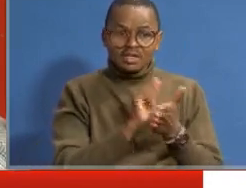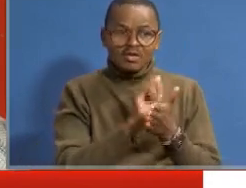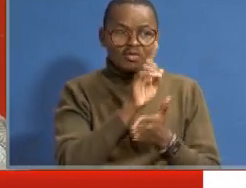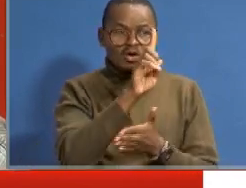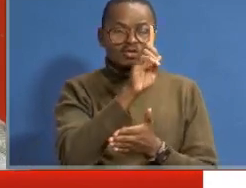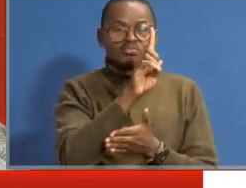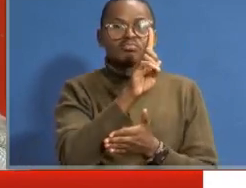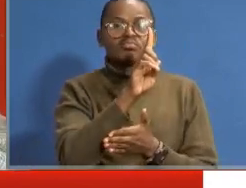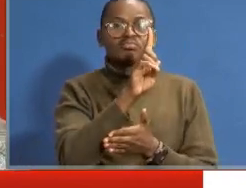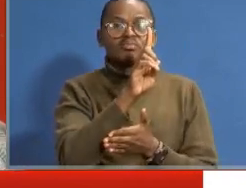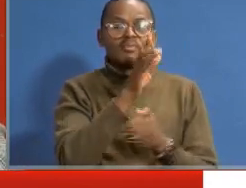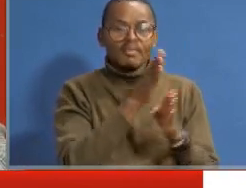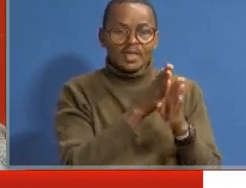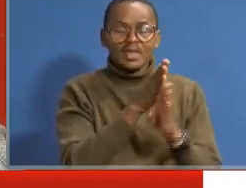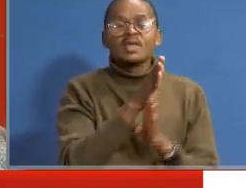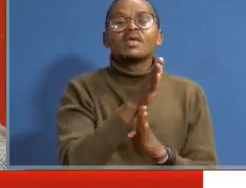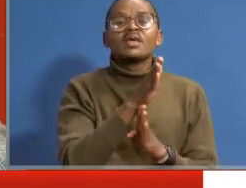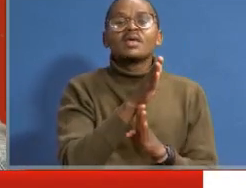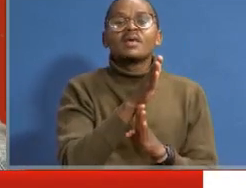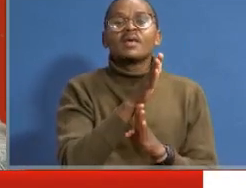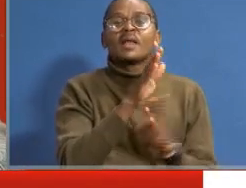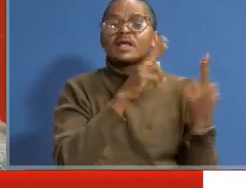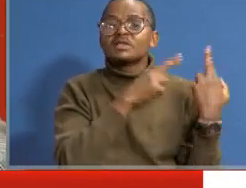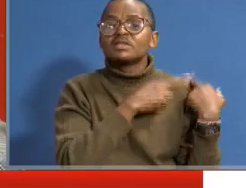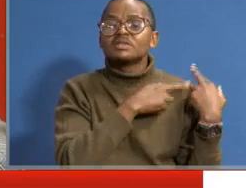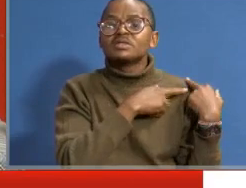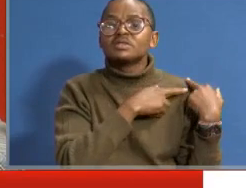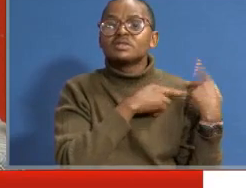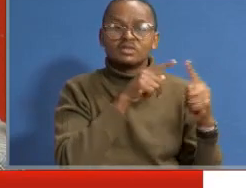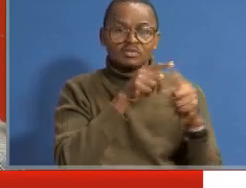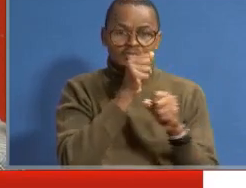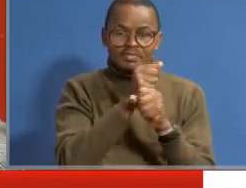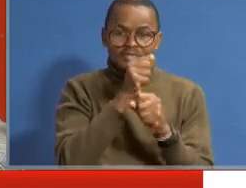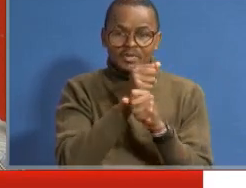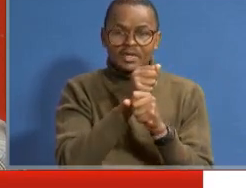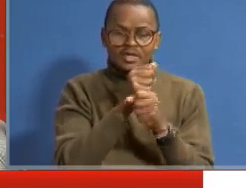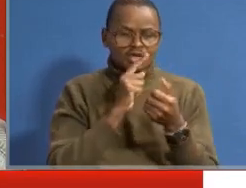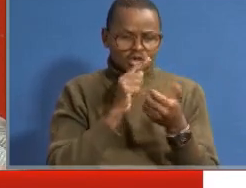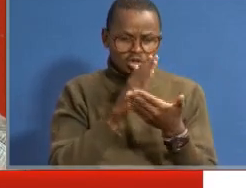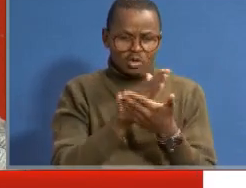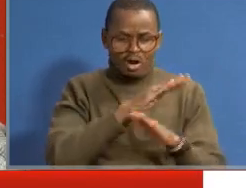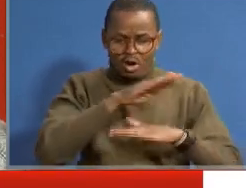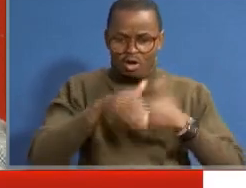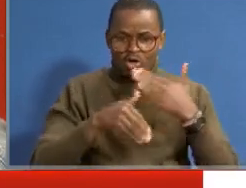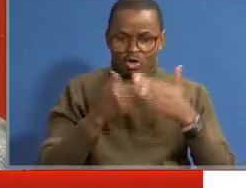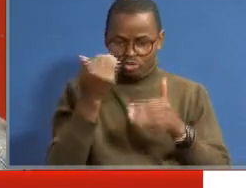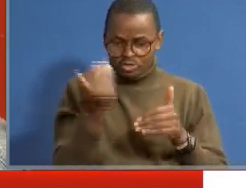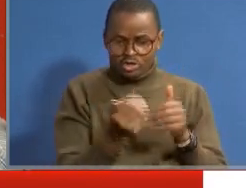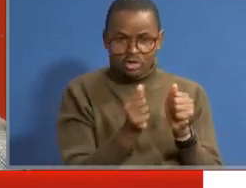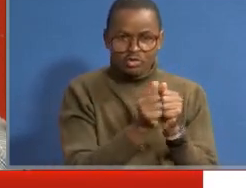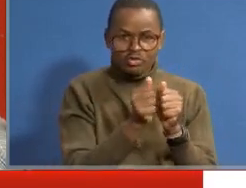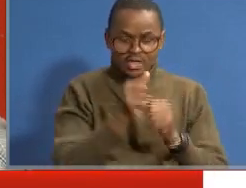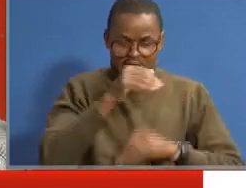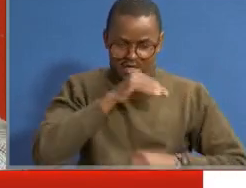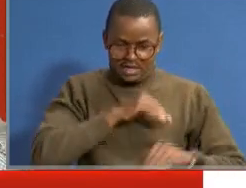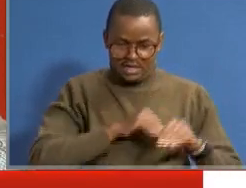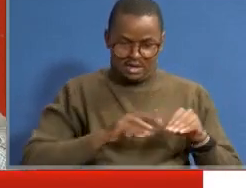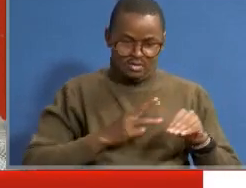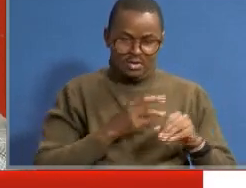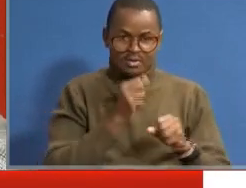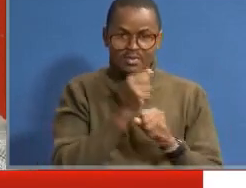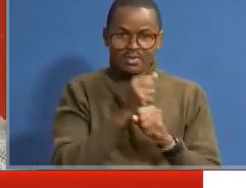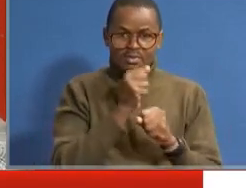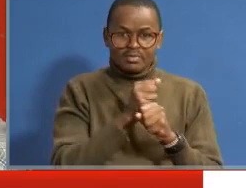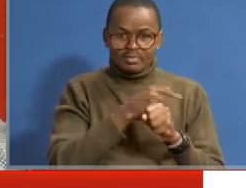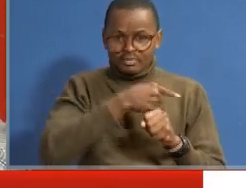one of my main mandates, to make sure that all children with disability, we make